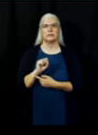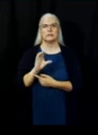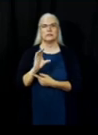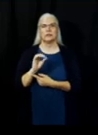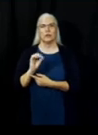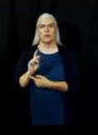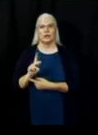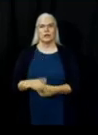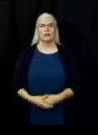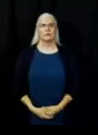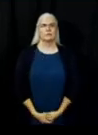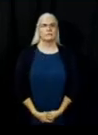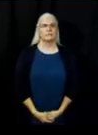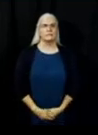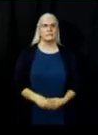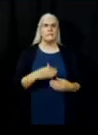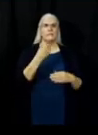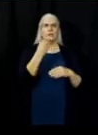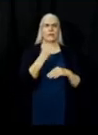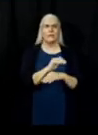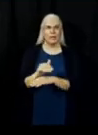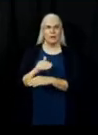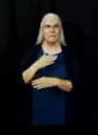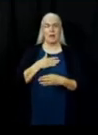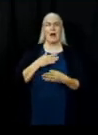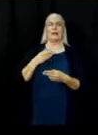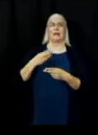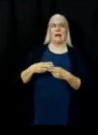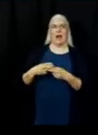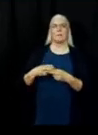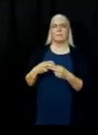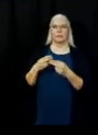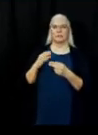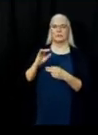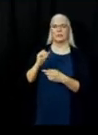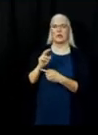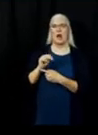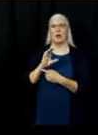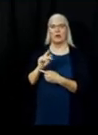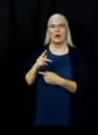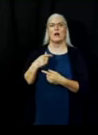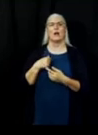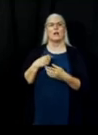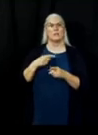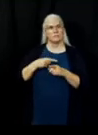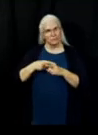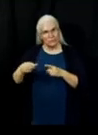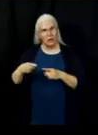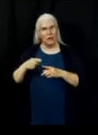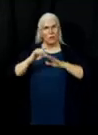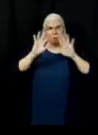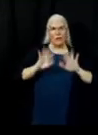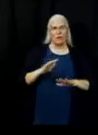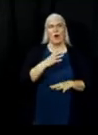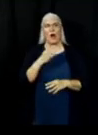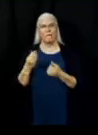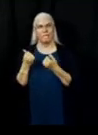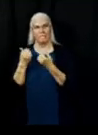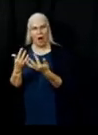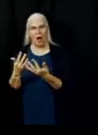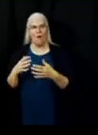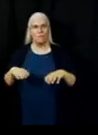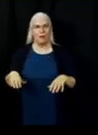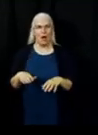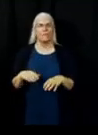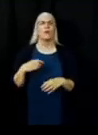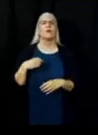Okay, good evening. My name is John Cook. I'll be handling weather and fire behavior. To kind of summarize the weather we're experiencing and going to experience the next several days,